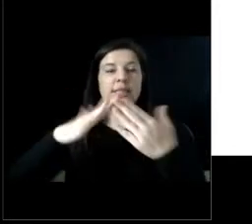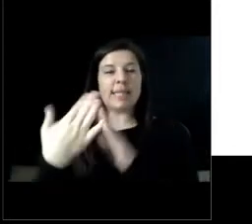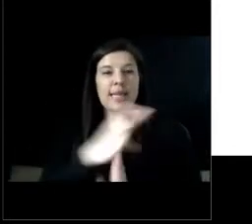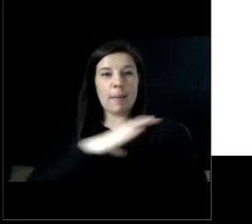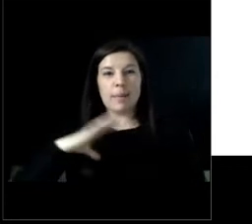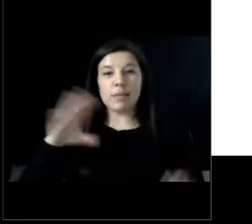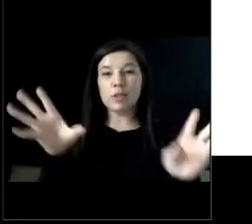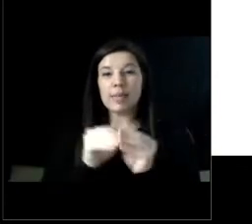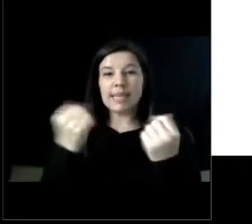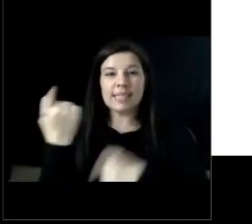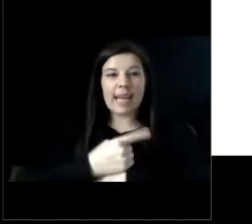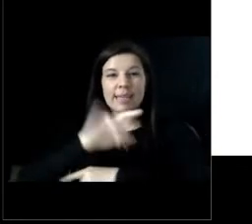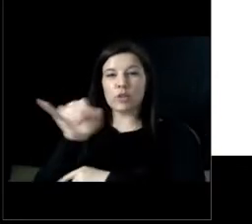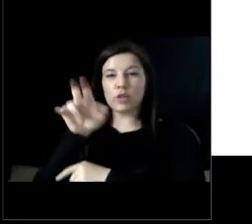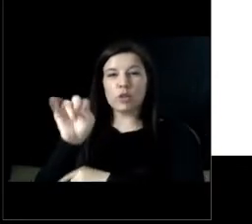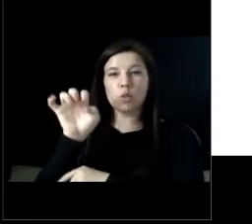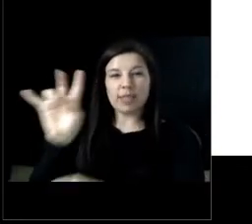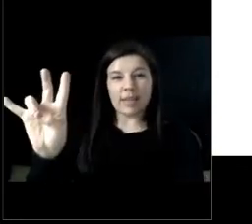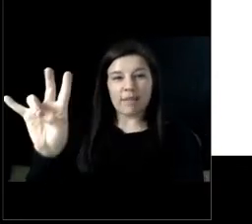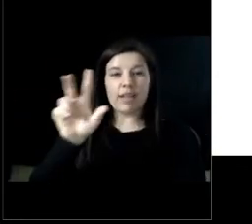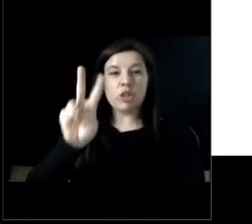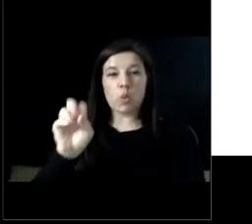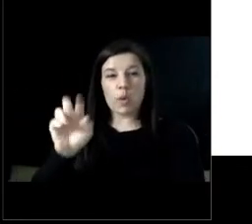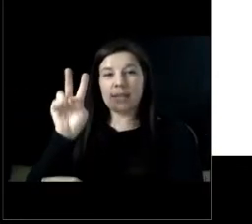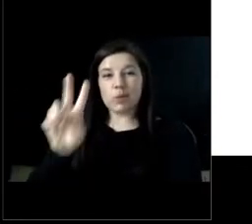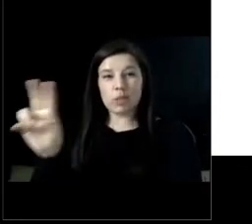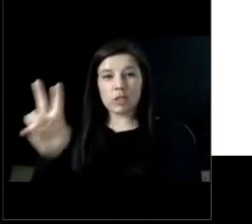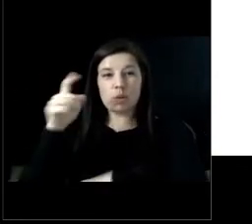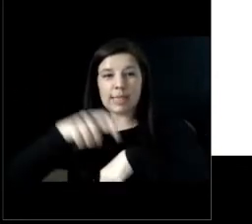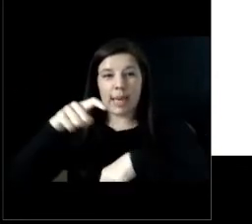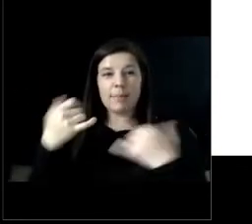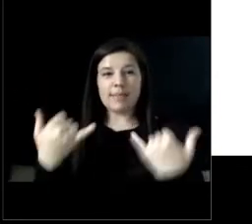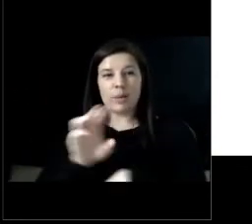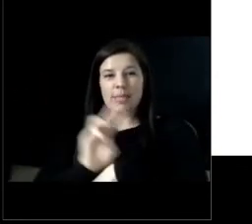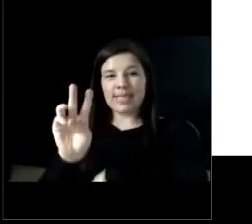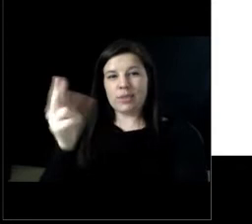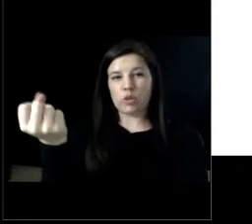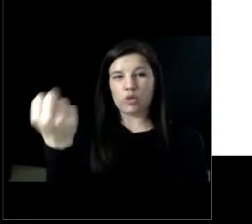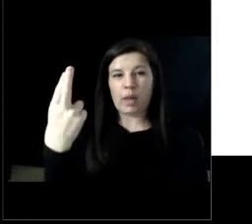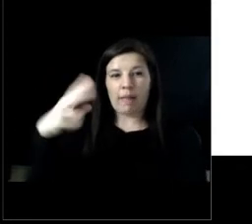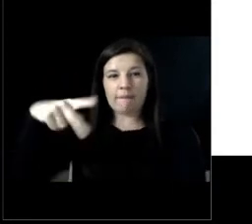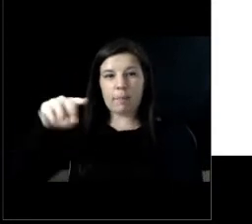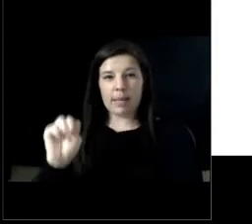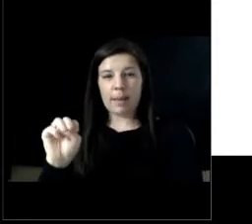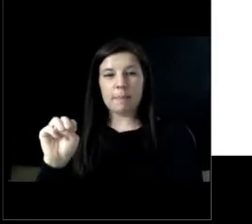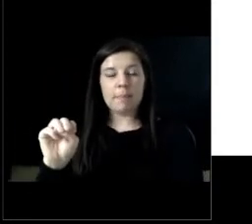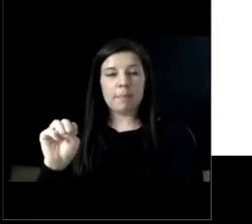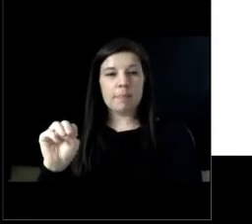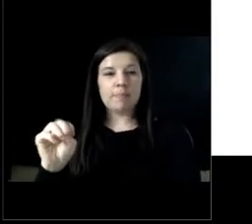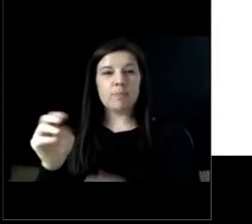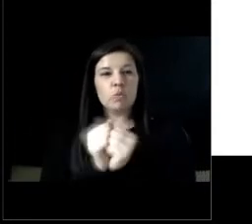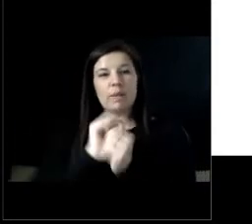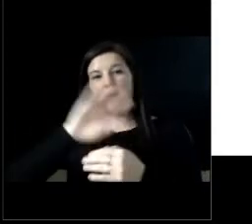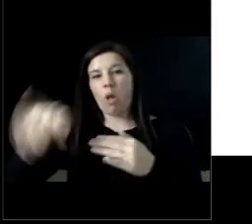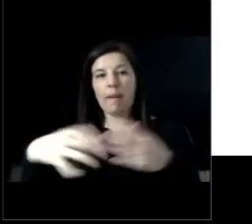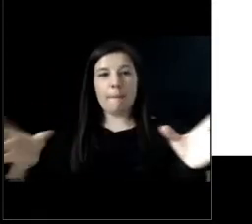is June 7th 2022 and the time is now 6 12 p.m. as with all of our meetings